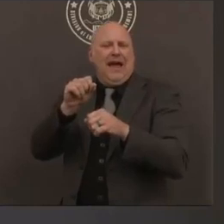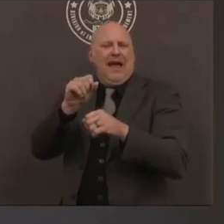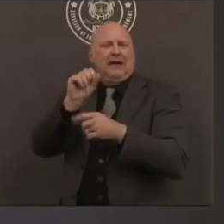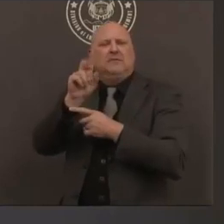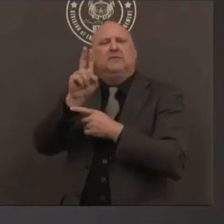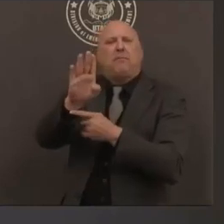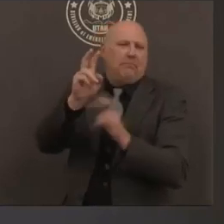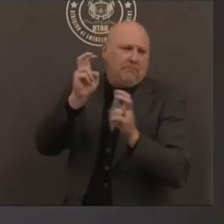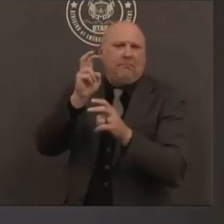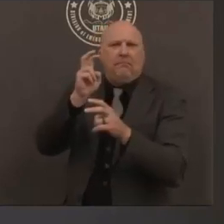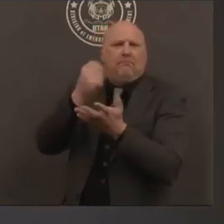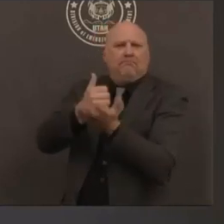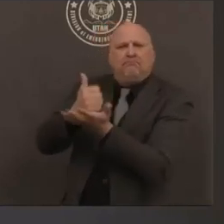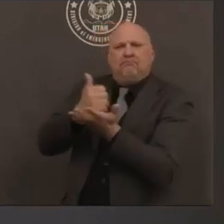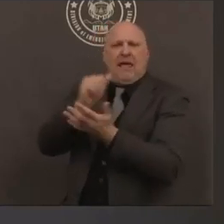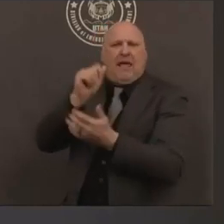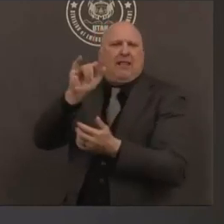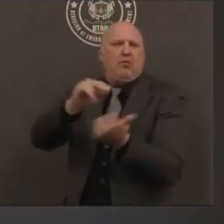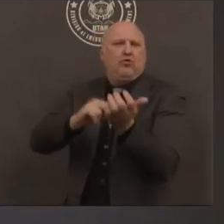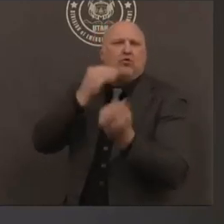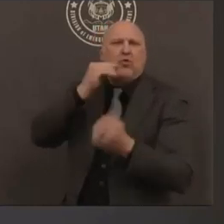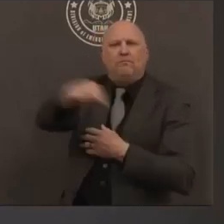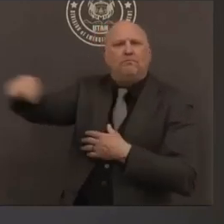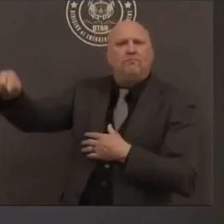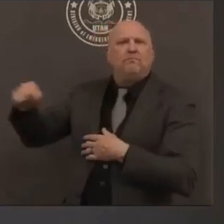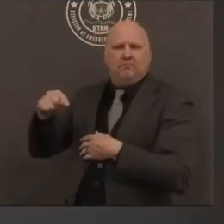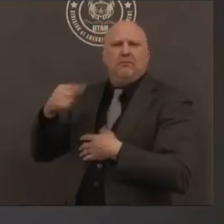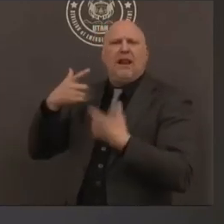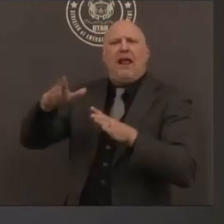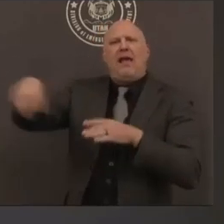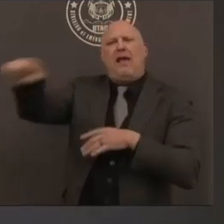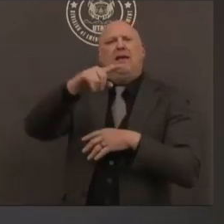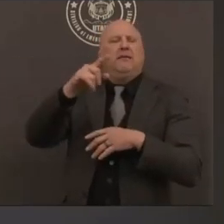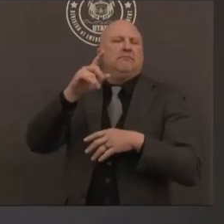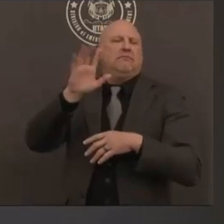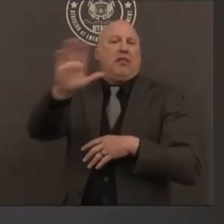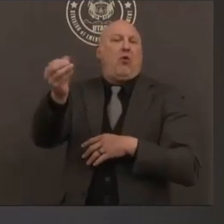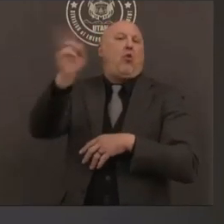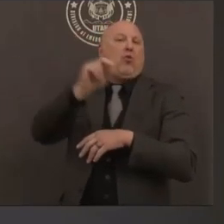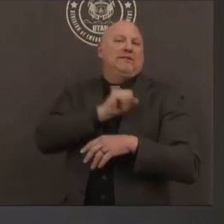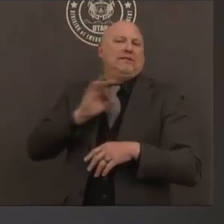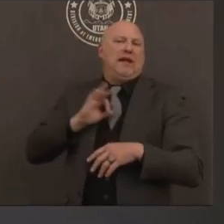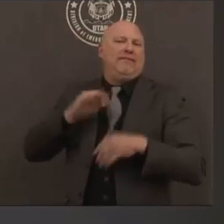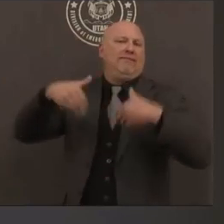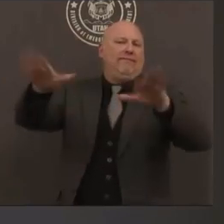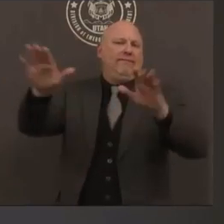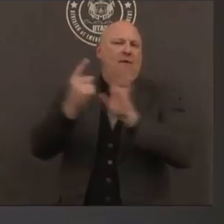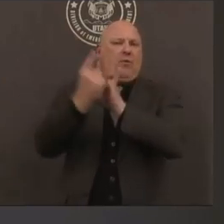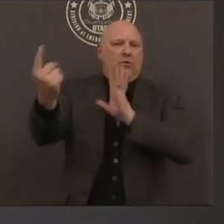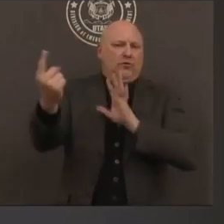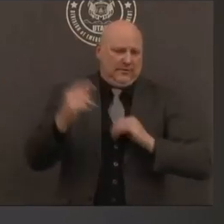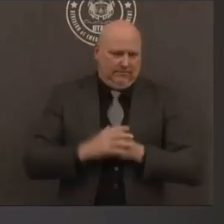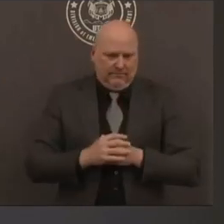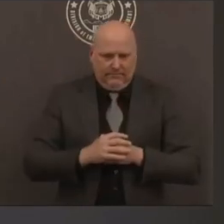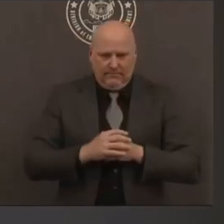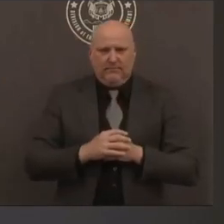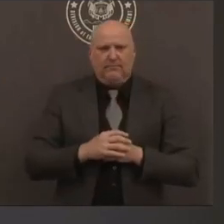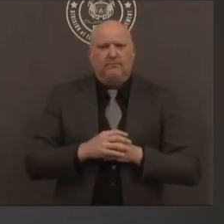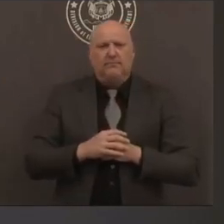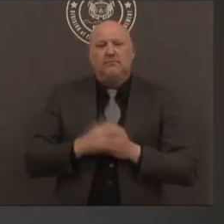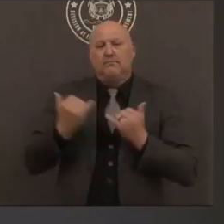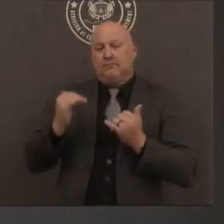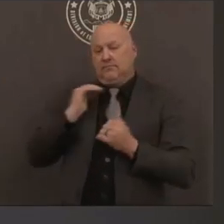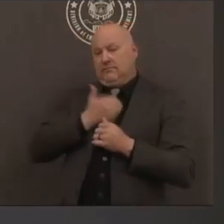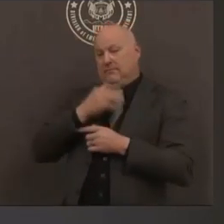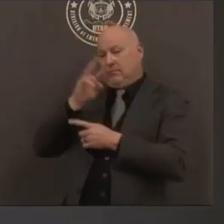want to note that our dashboard has been updated on the coronavirus.utah.com website it has a lot more data points including case rates